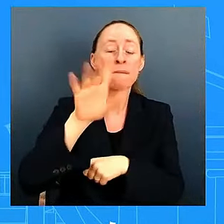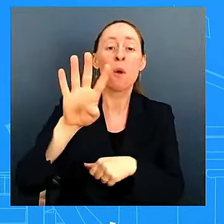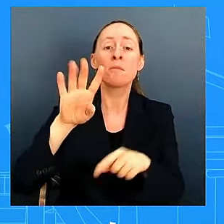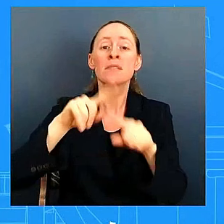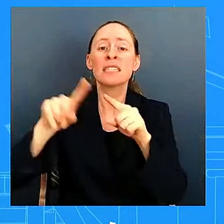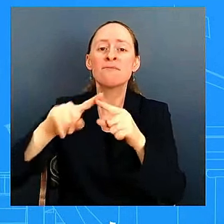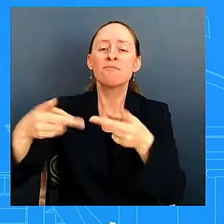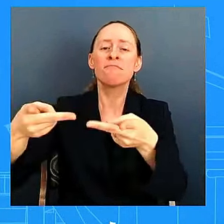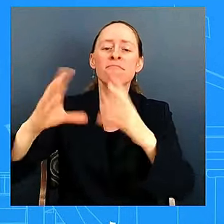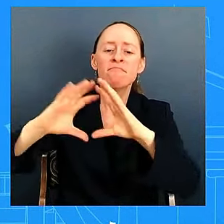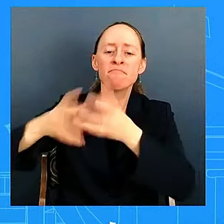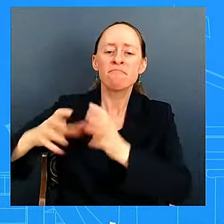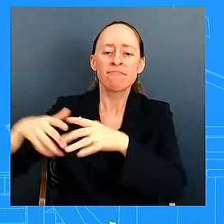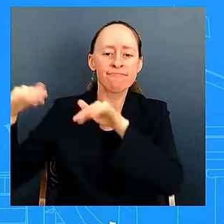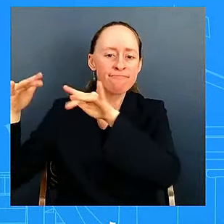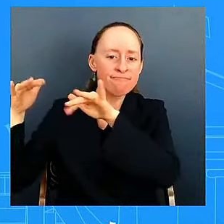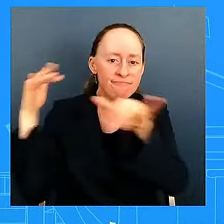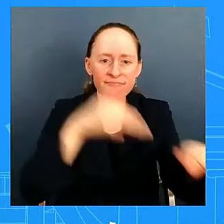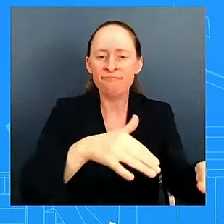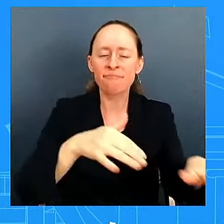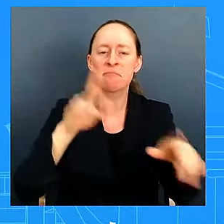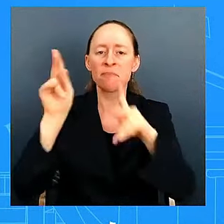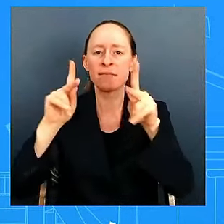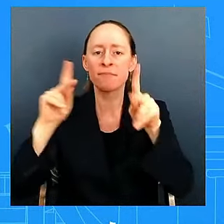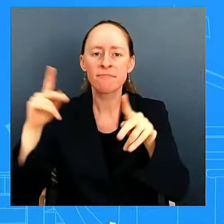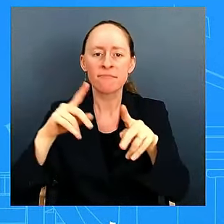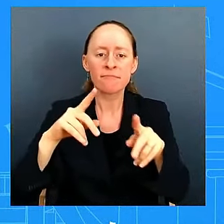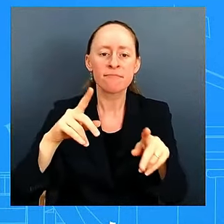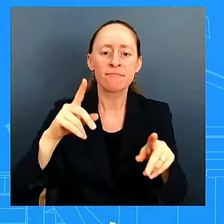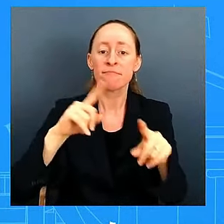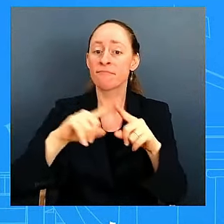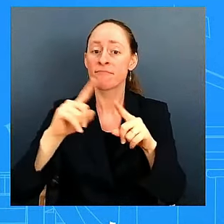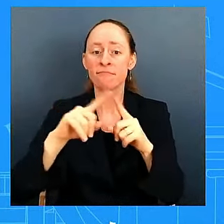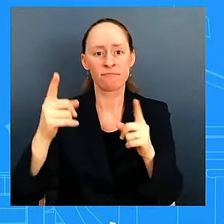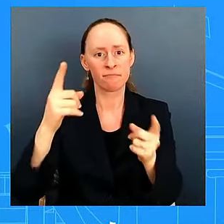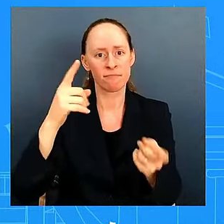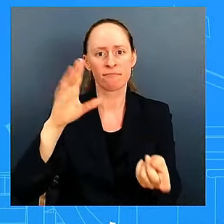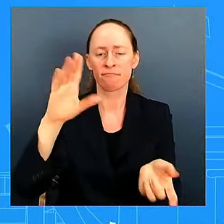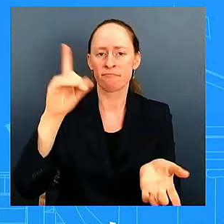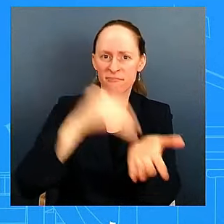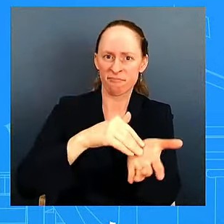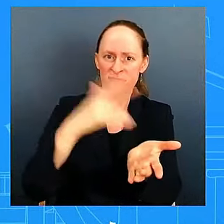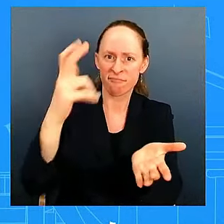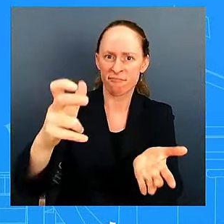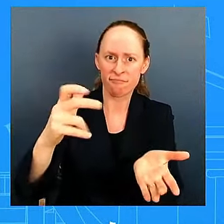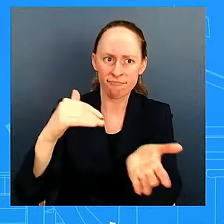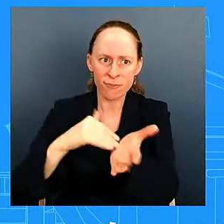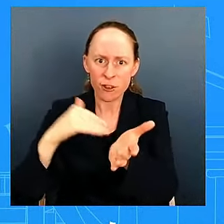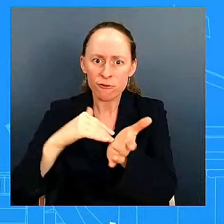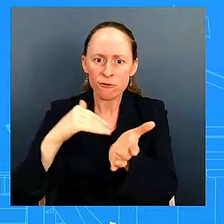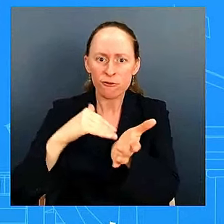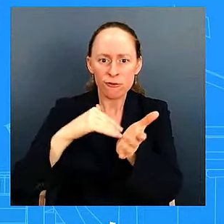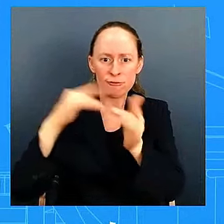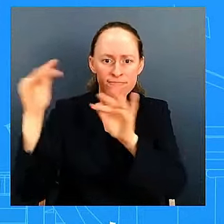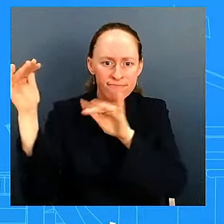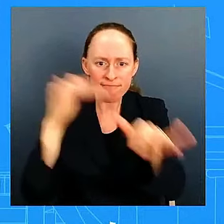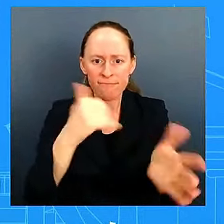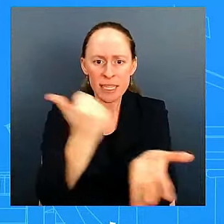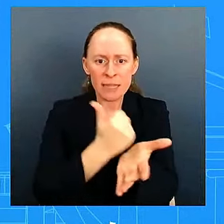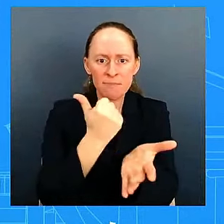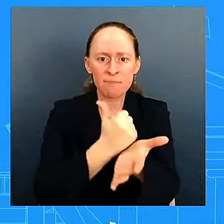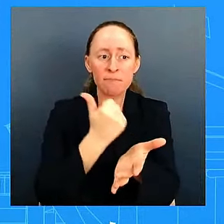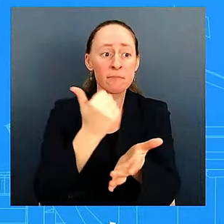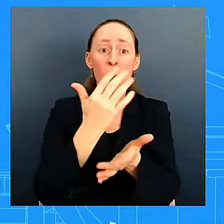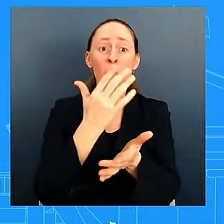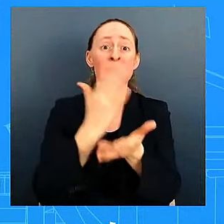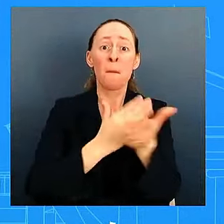personnel working to rescue people who may be who may be stranded to date uh they have rescued about uh and supported over